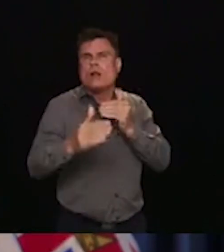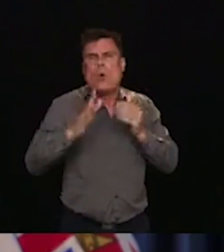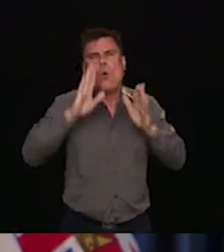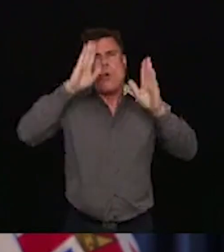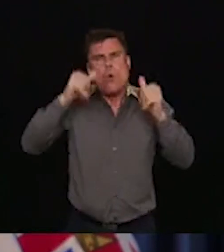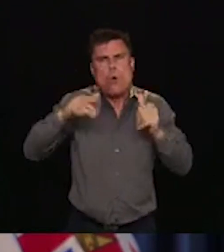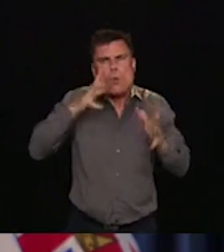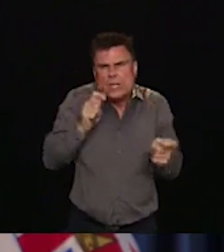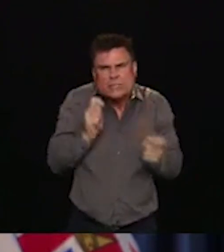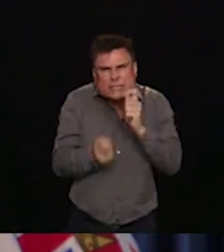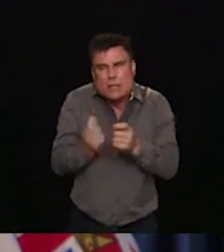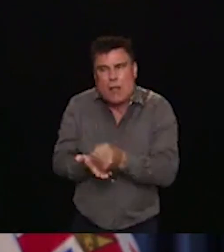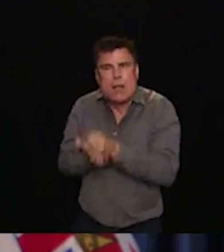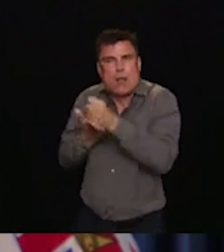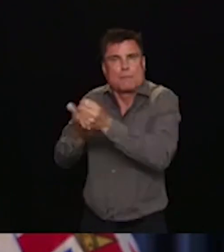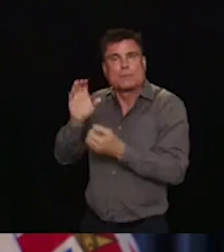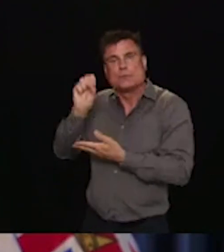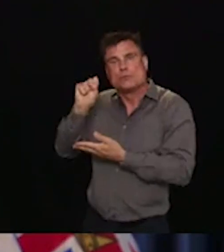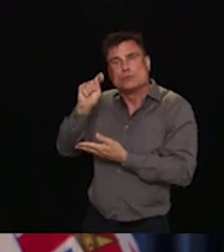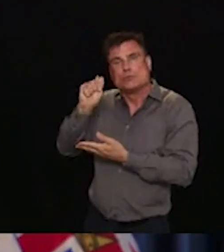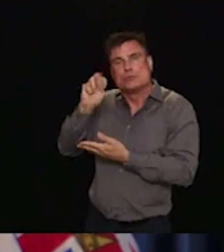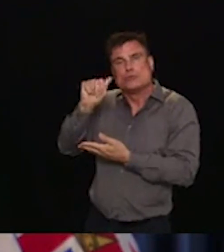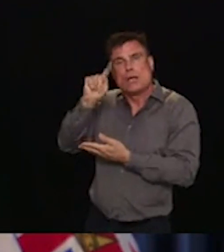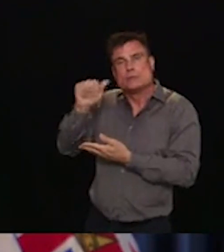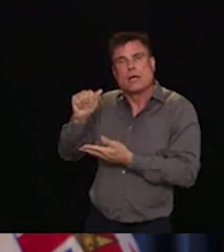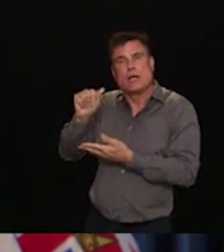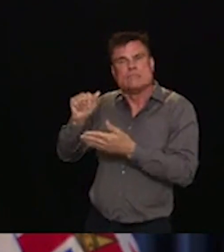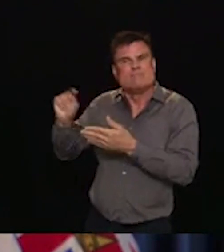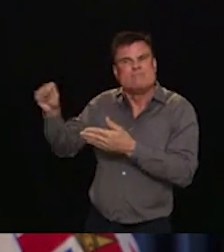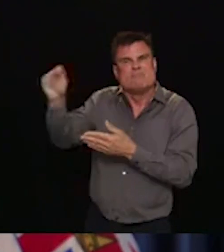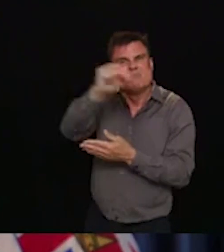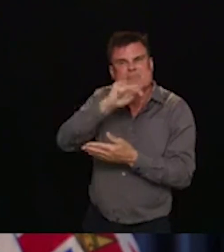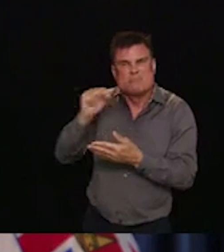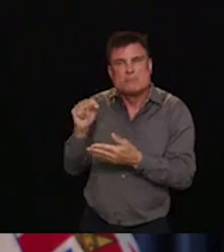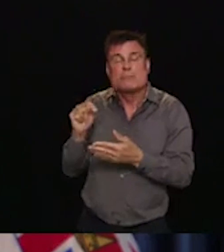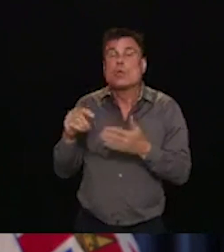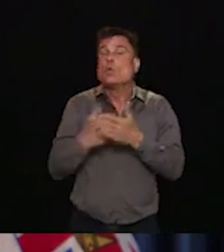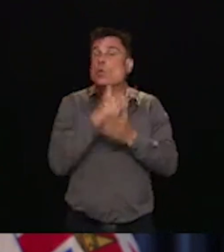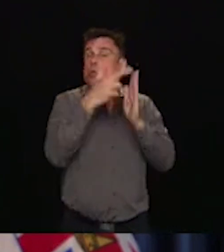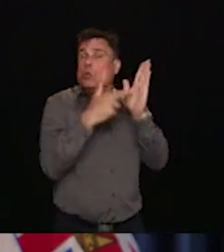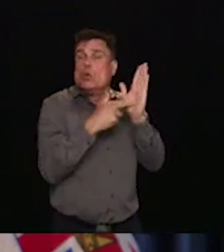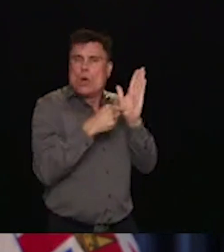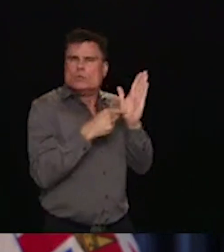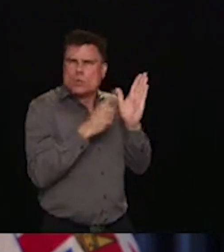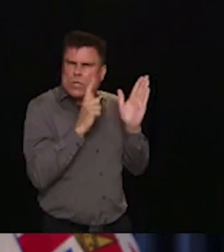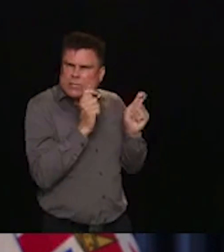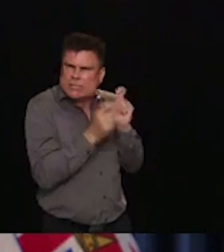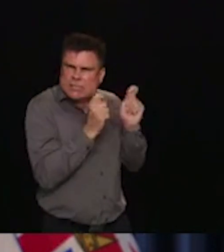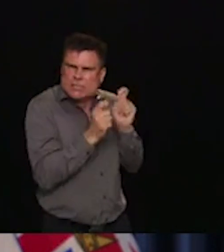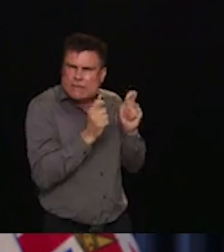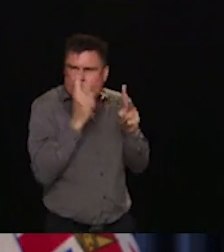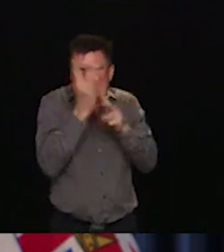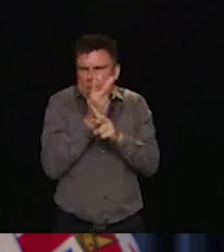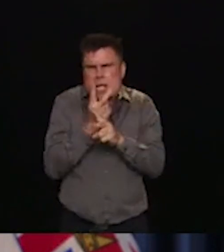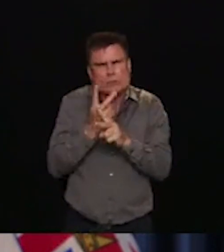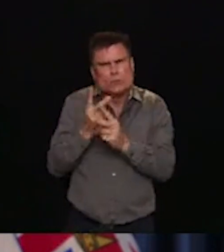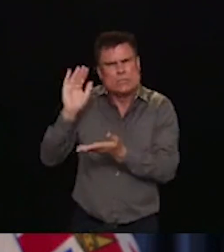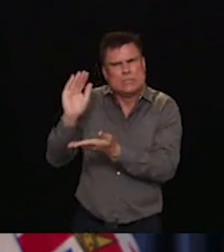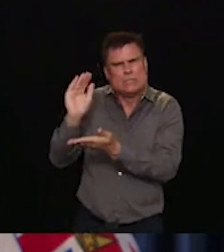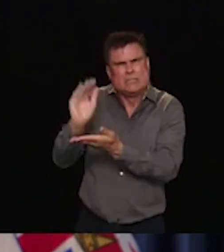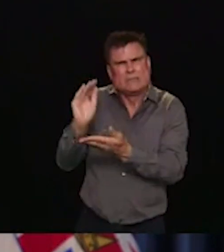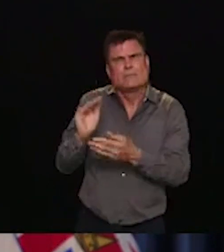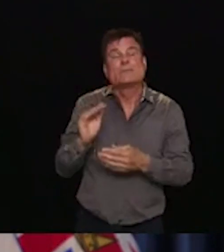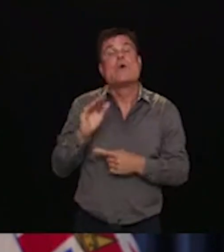transparency by requiring brokers to disclose their commissions on a strata property. We're also